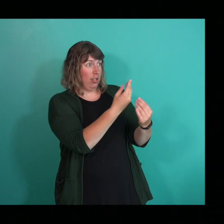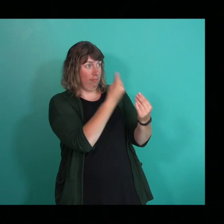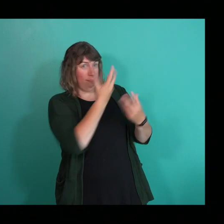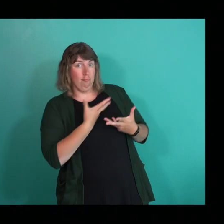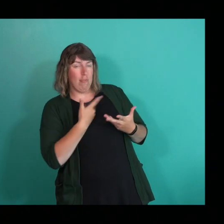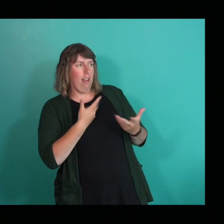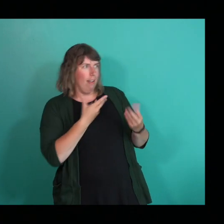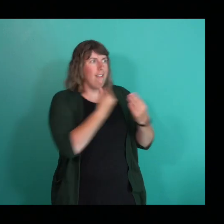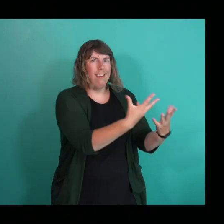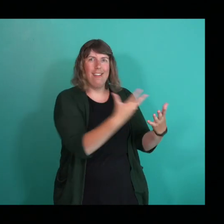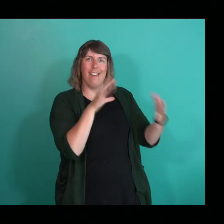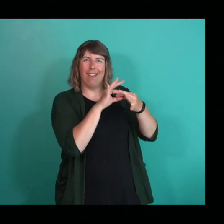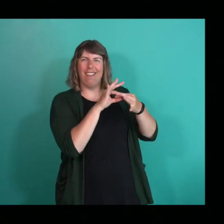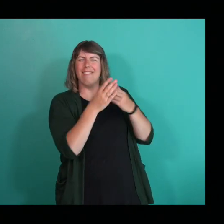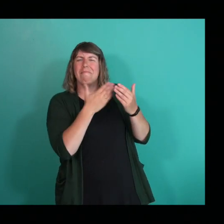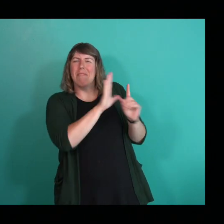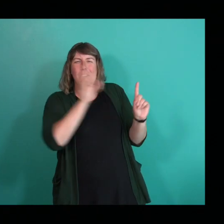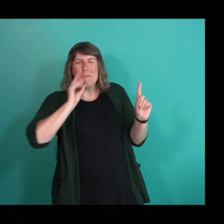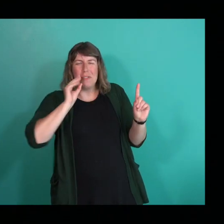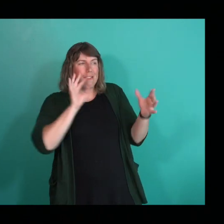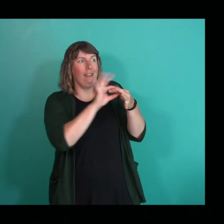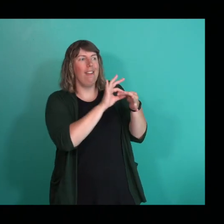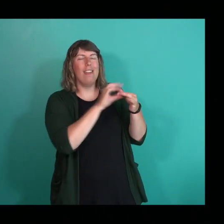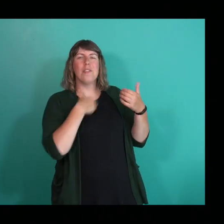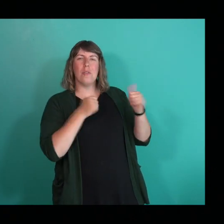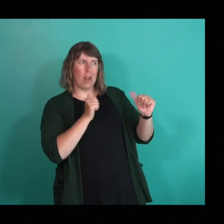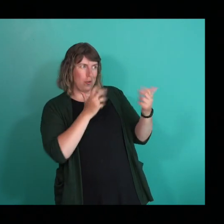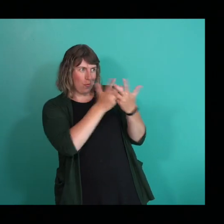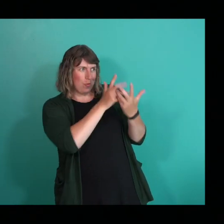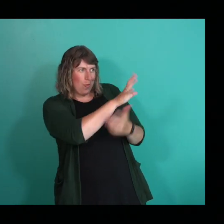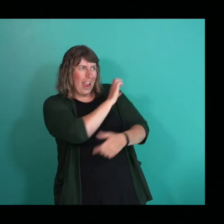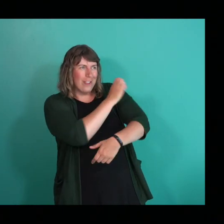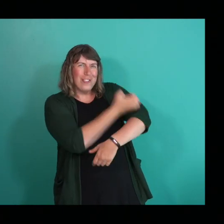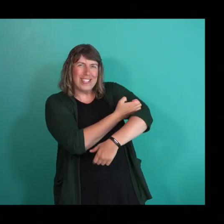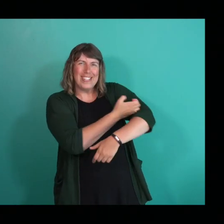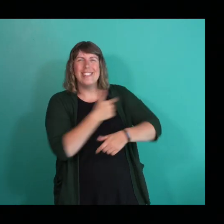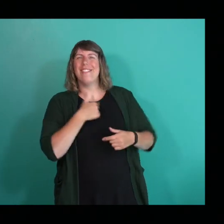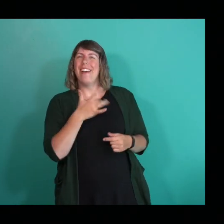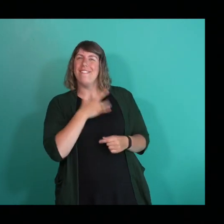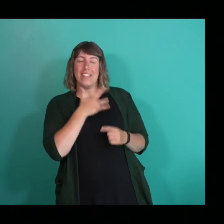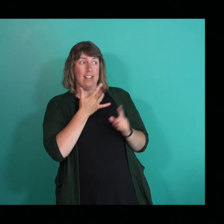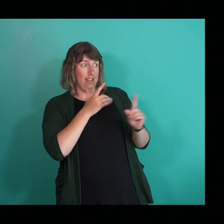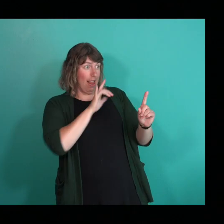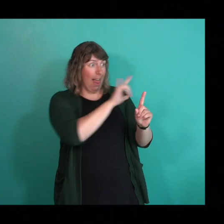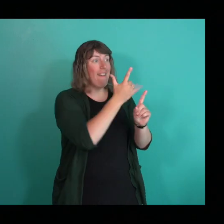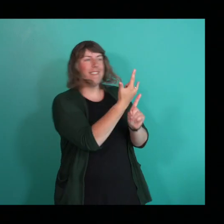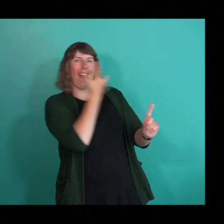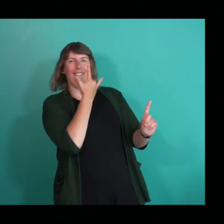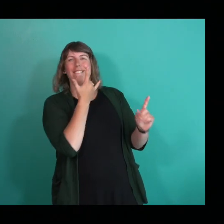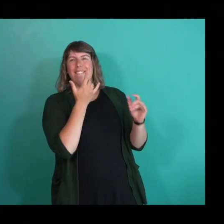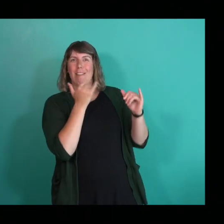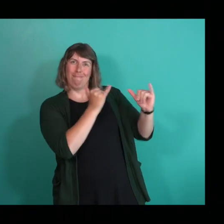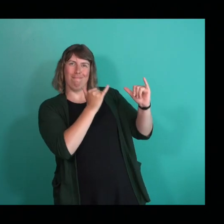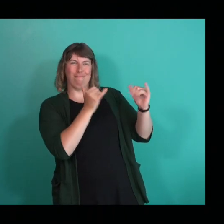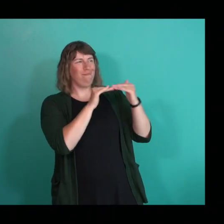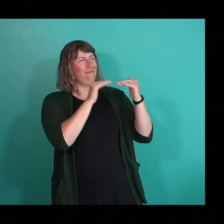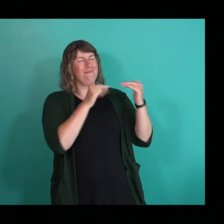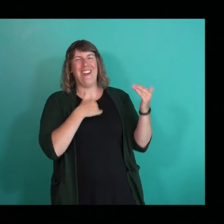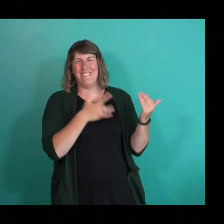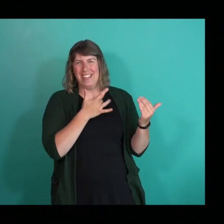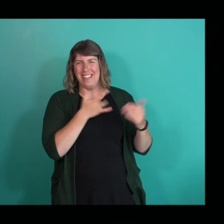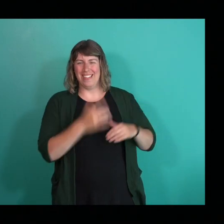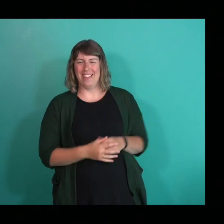regardless of their experience. And I just try to mirror that and I feel like I get as much love and experience that I'm giving out